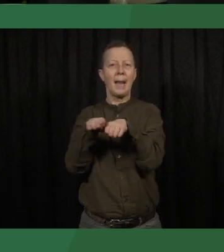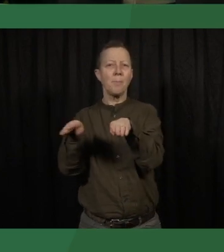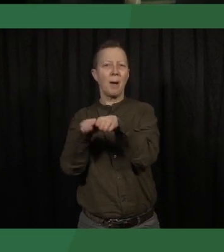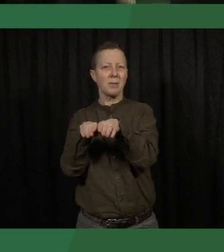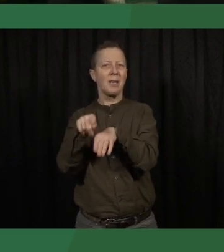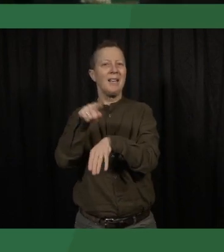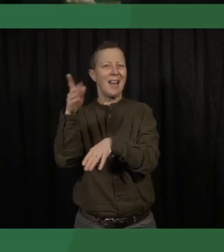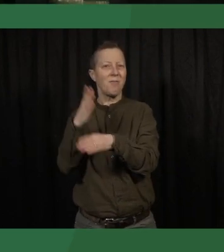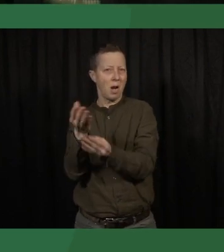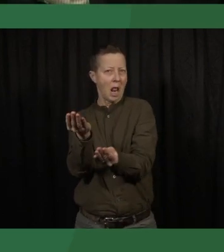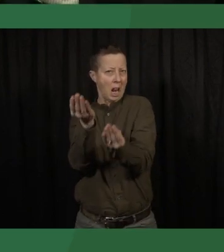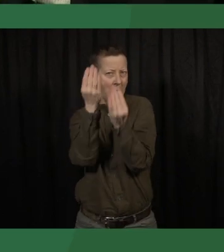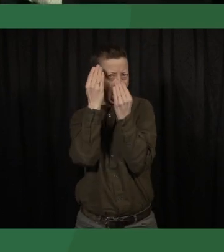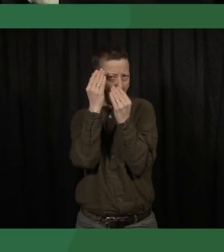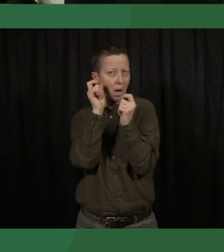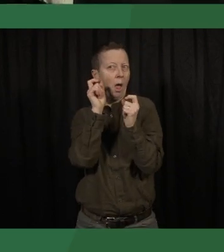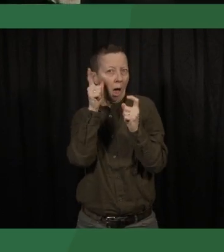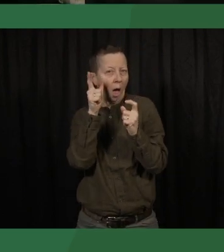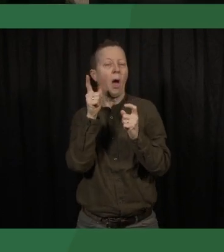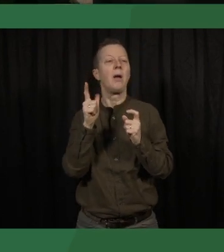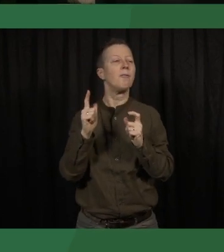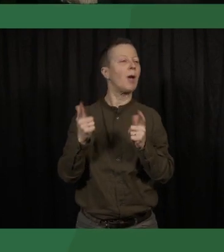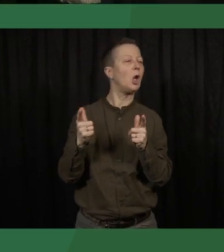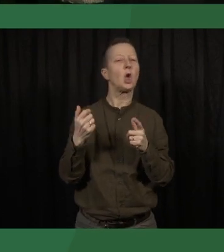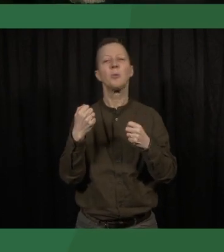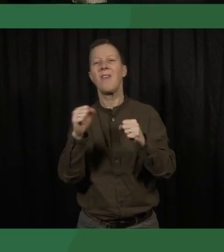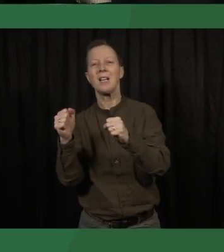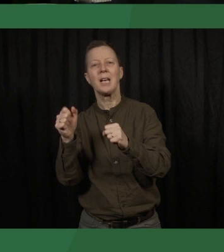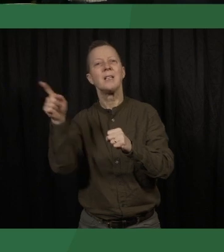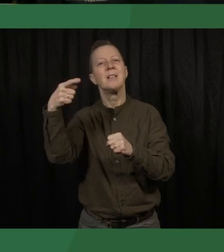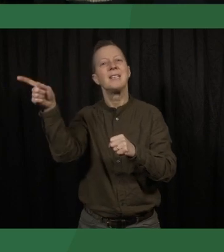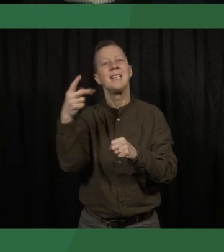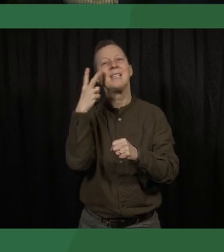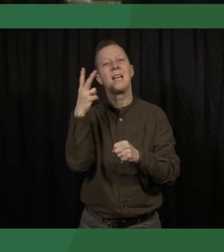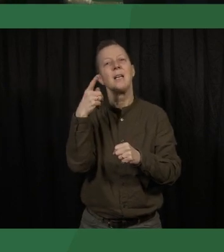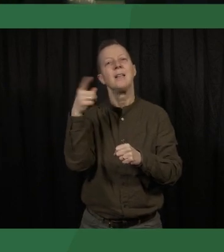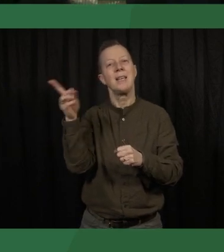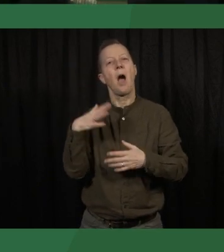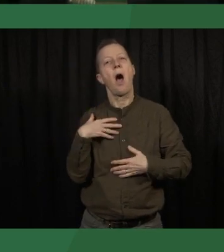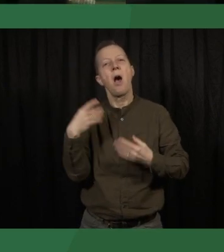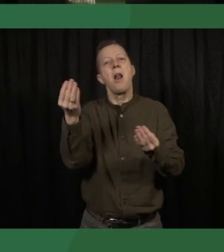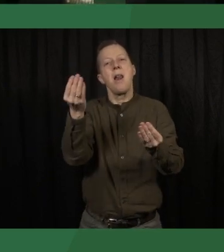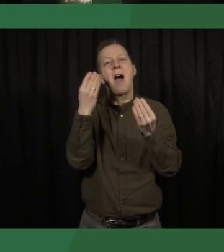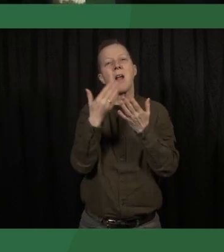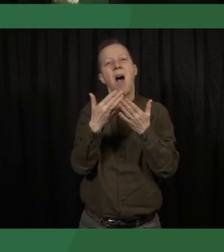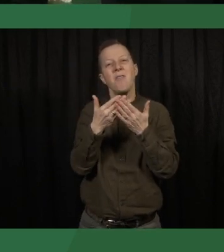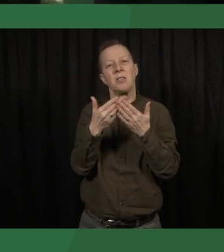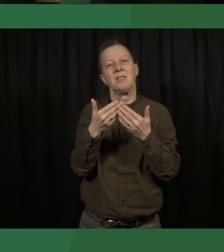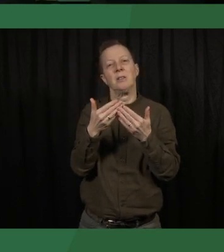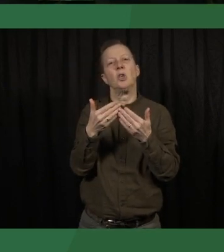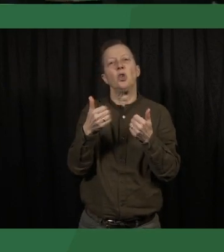have learned. They have learned from successful movements, or as they would see it, they have learned from failed autocrats.